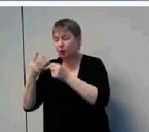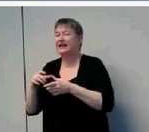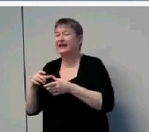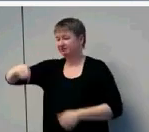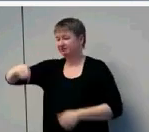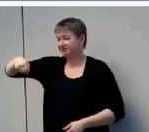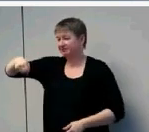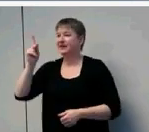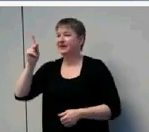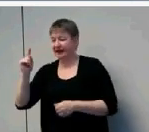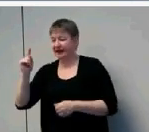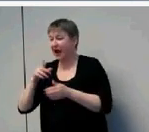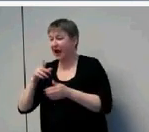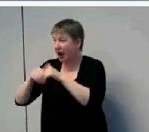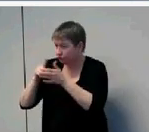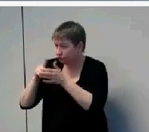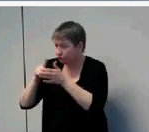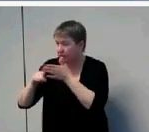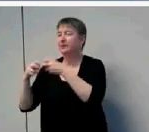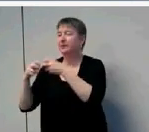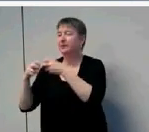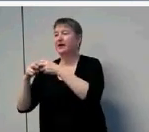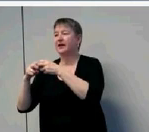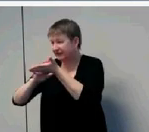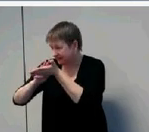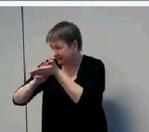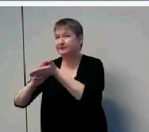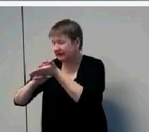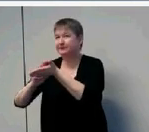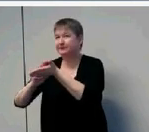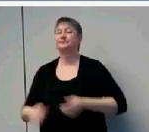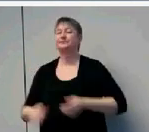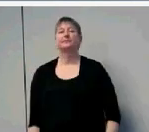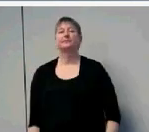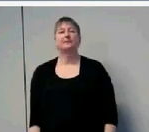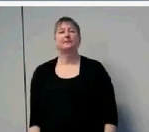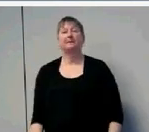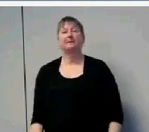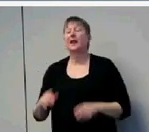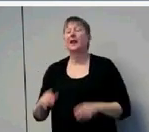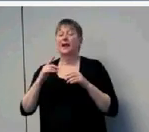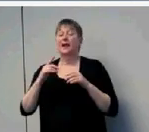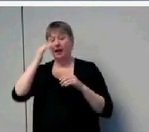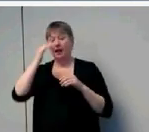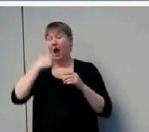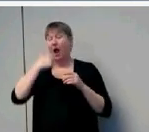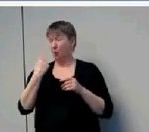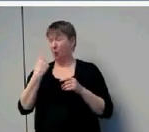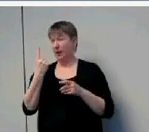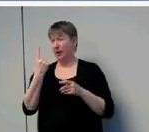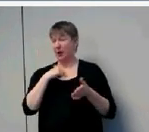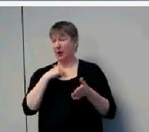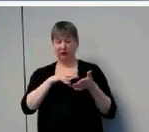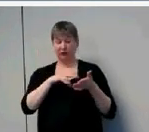and cleaning the device regularly. And I followed children in one study out to five years of age, and I have to say,